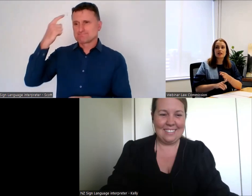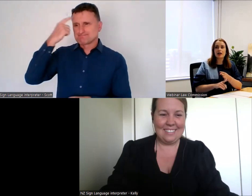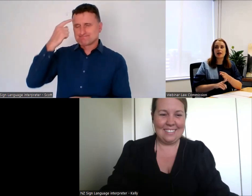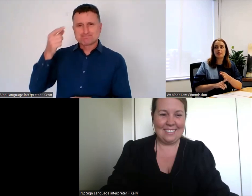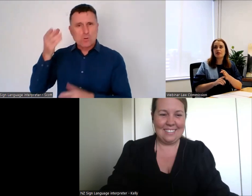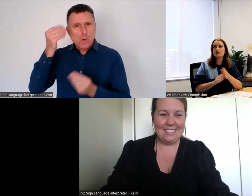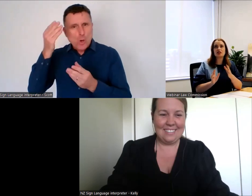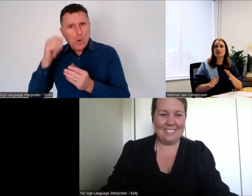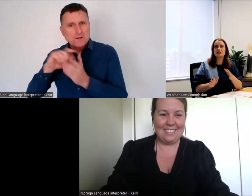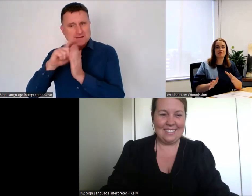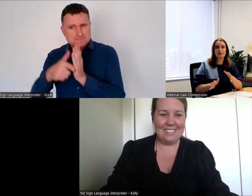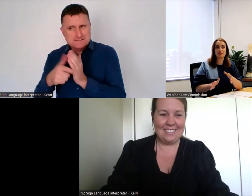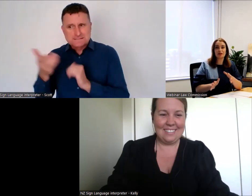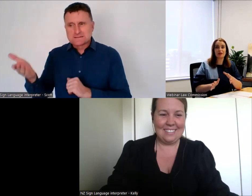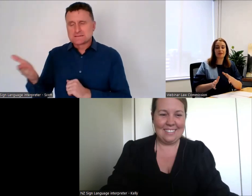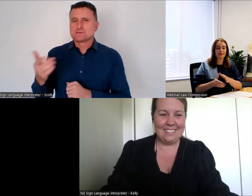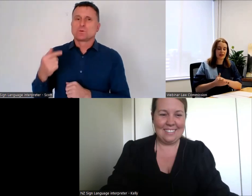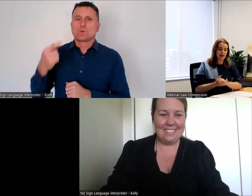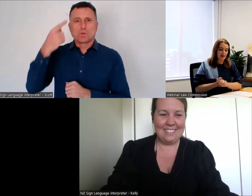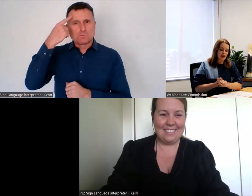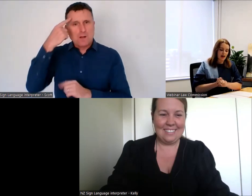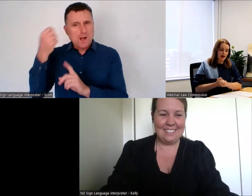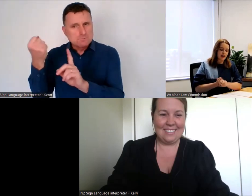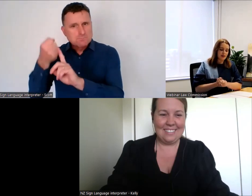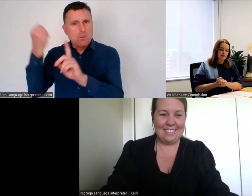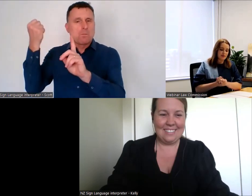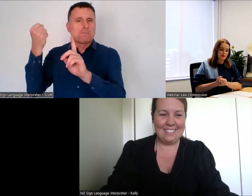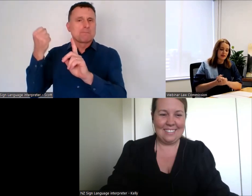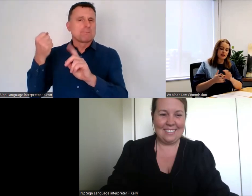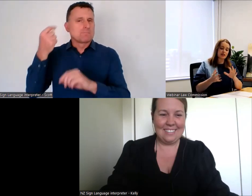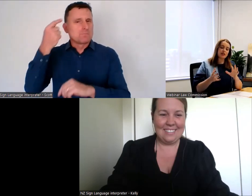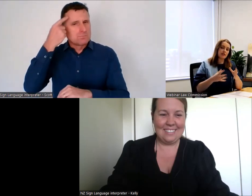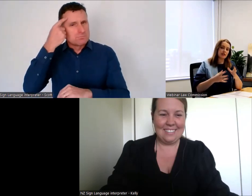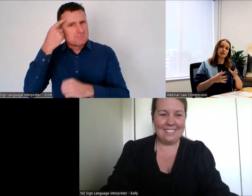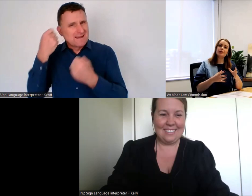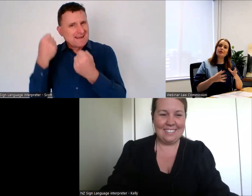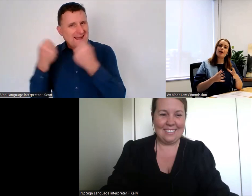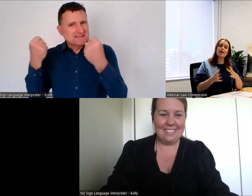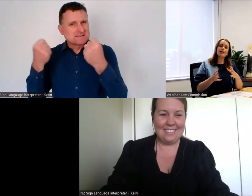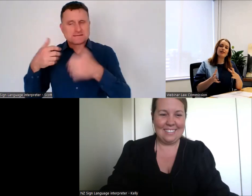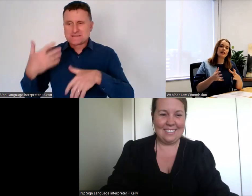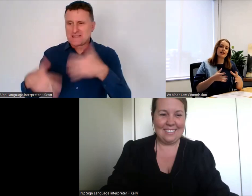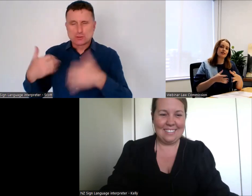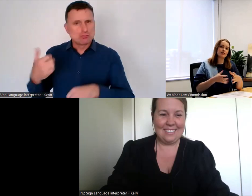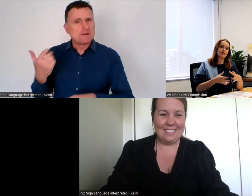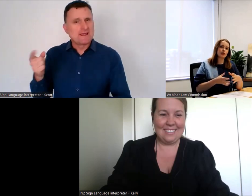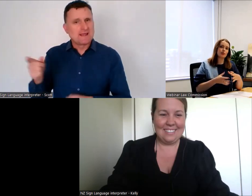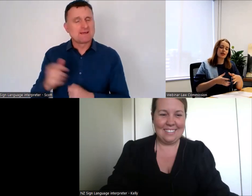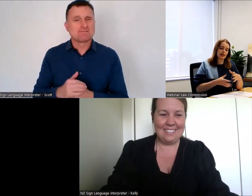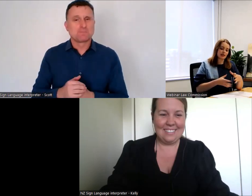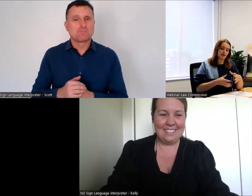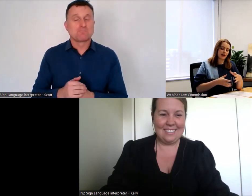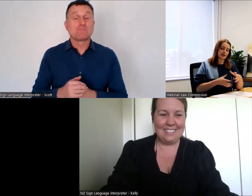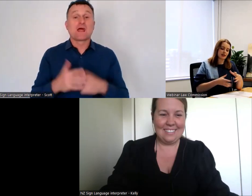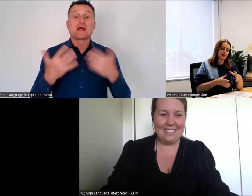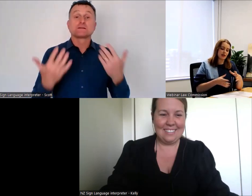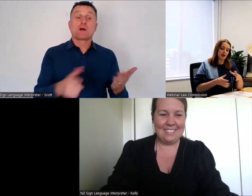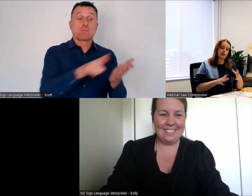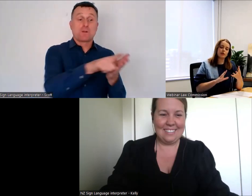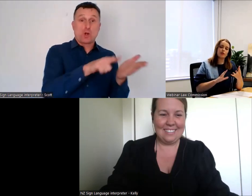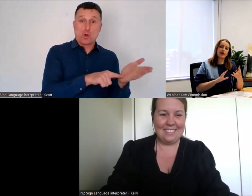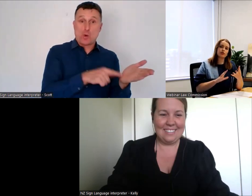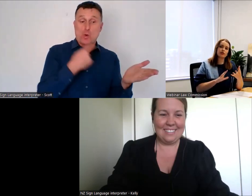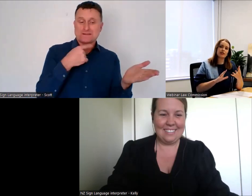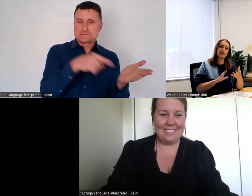injuries, just to name a few. Under the current law, if an adult's decision making is affected,